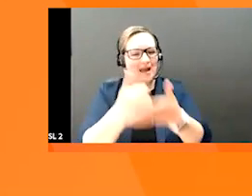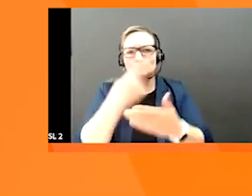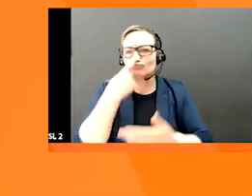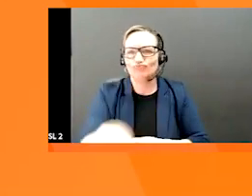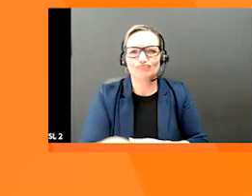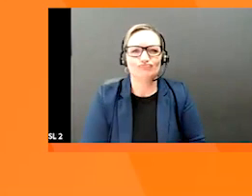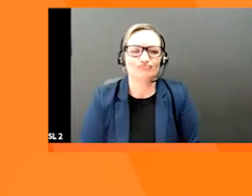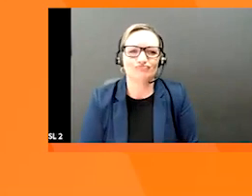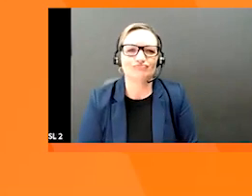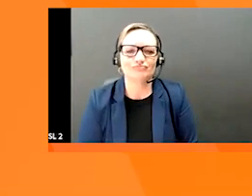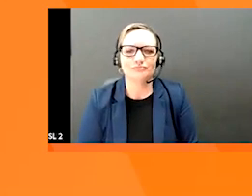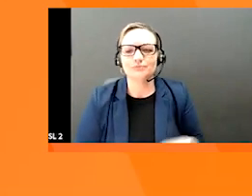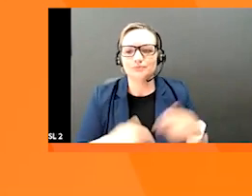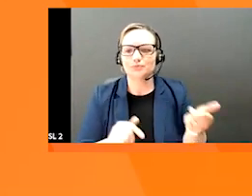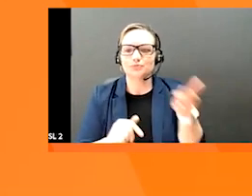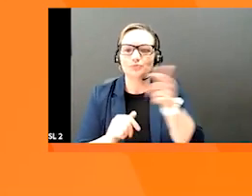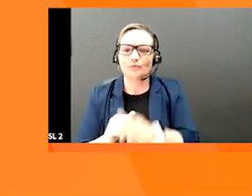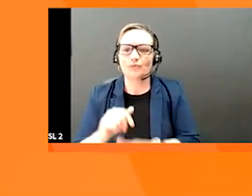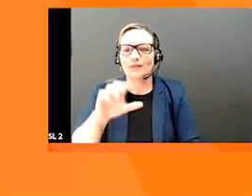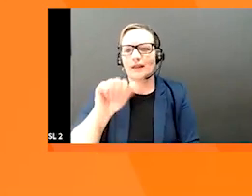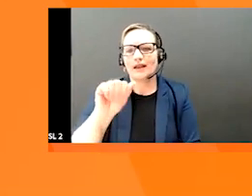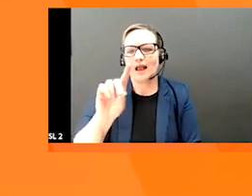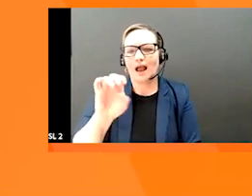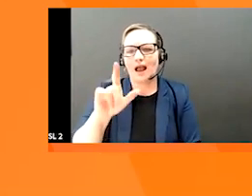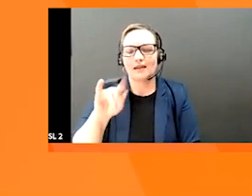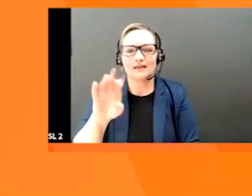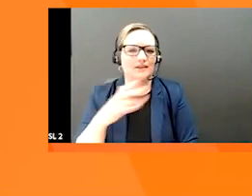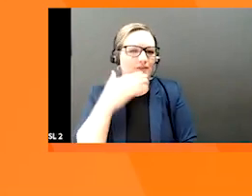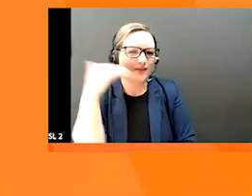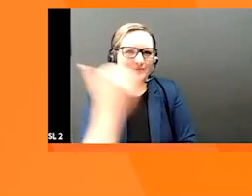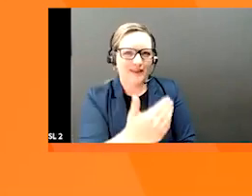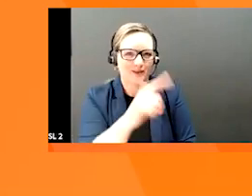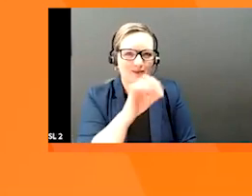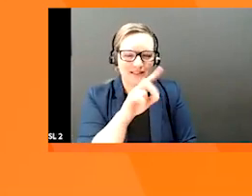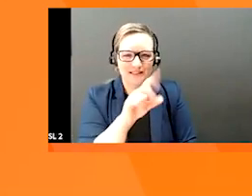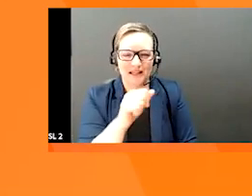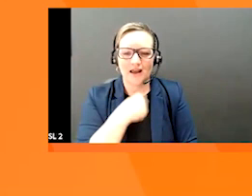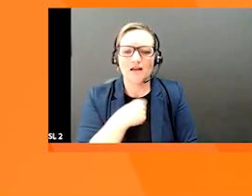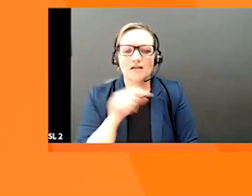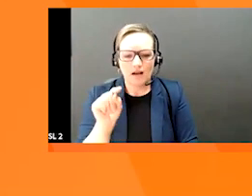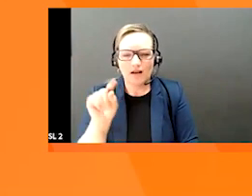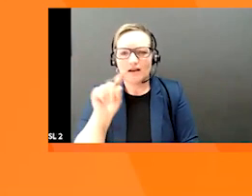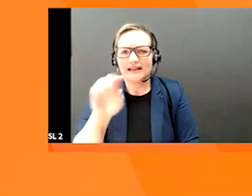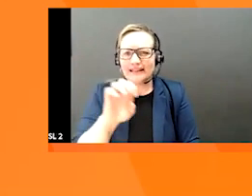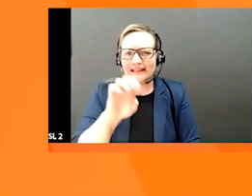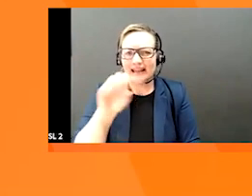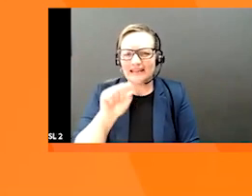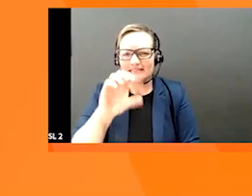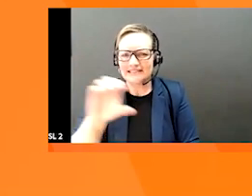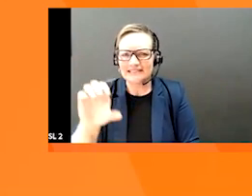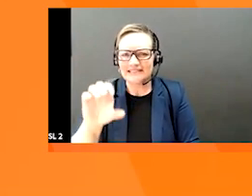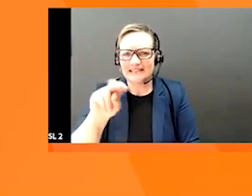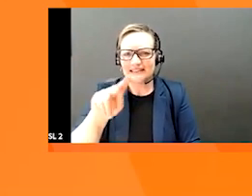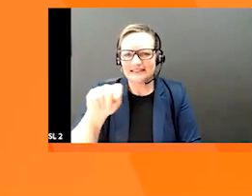Thanks, Linda. Question just popped up here in the chat asking, at what point is ECCnet and